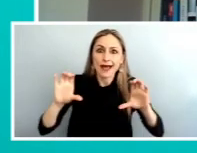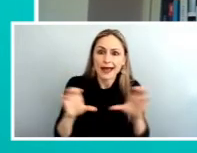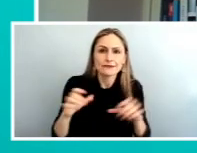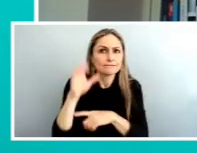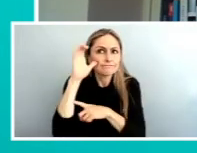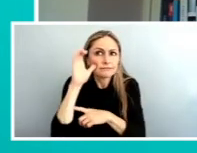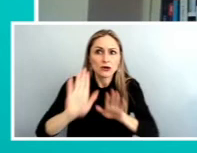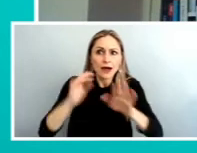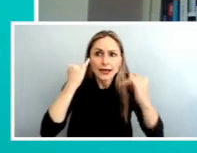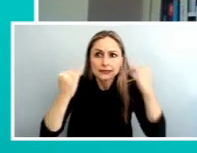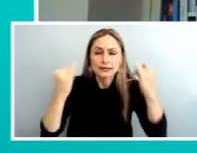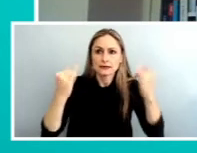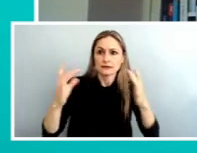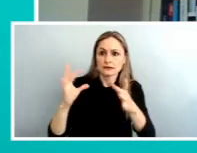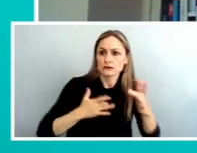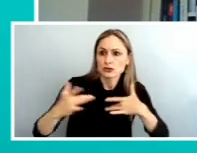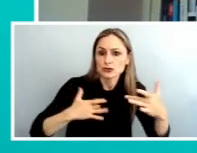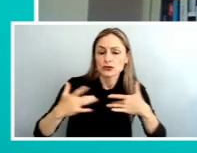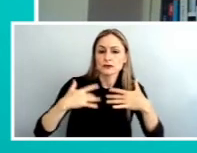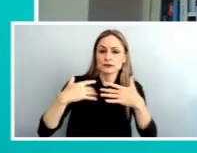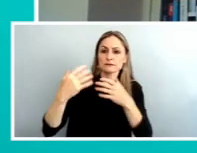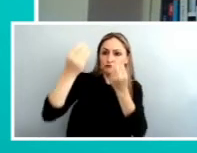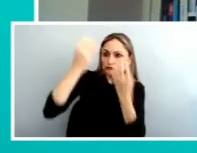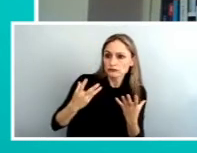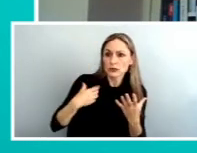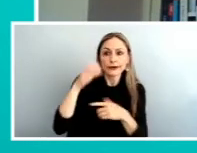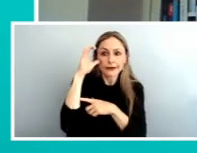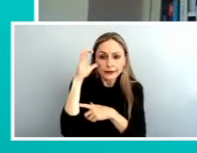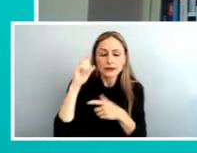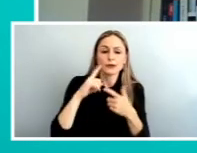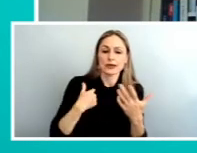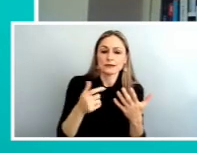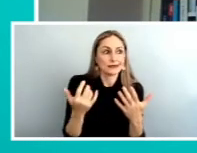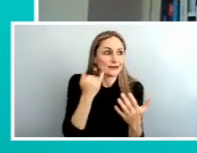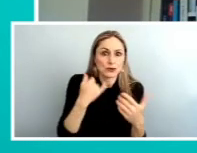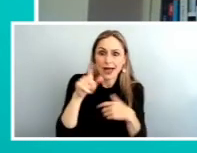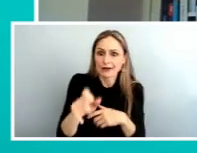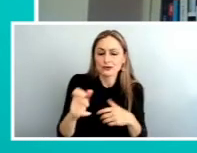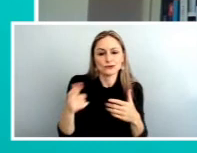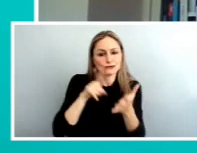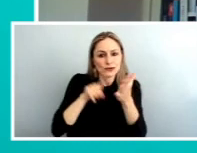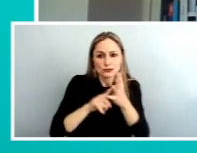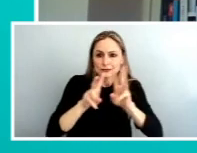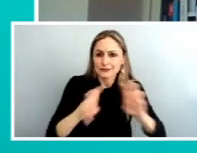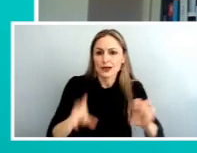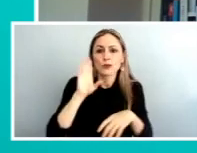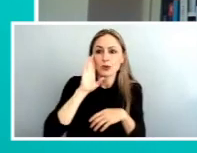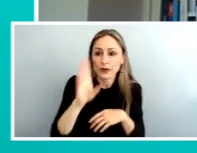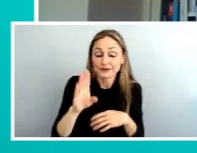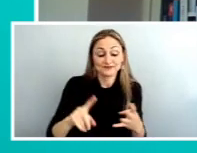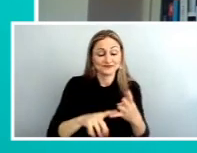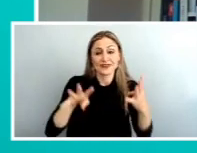concerns, to provide answers, and circle back if more research or analysis is needed. And finally, we are committed to being